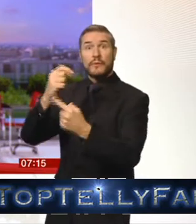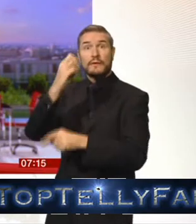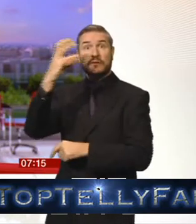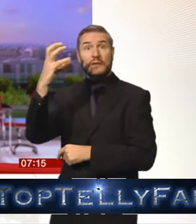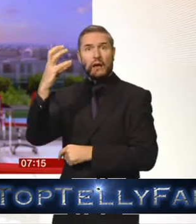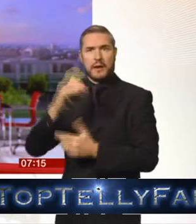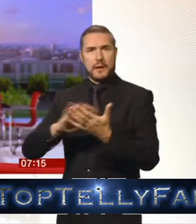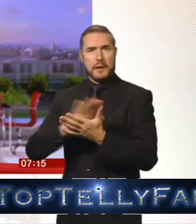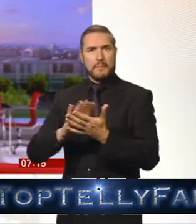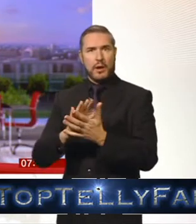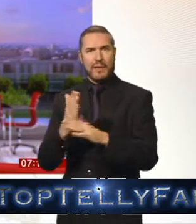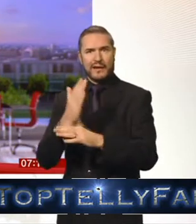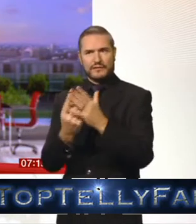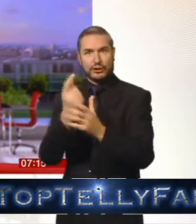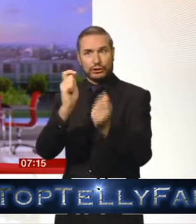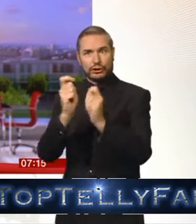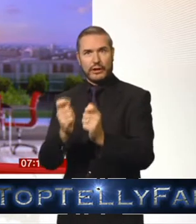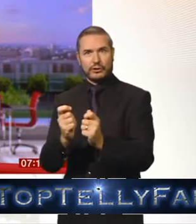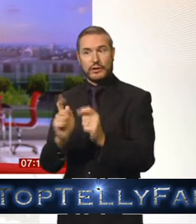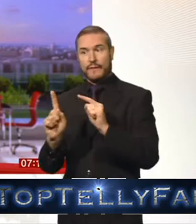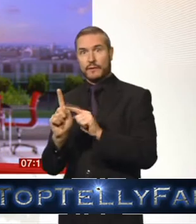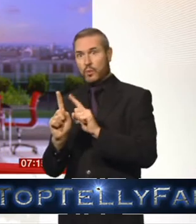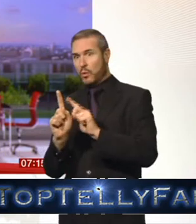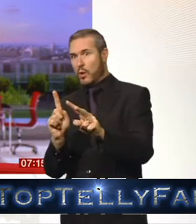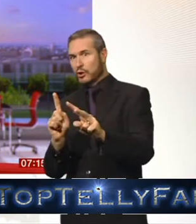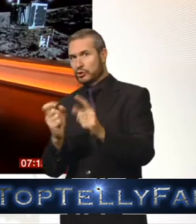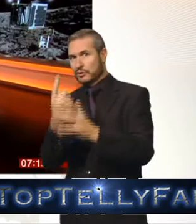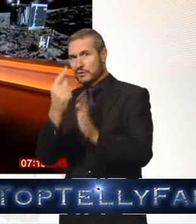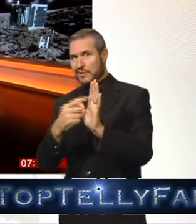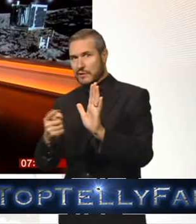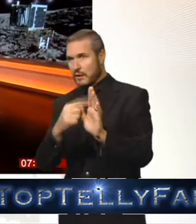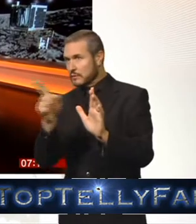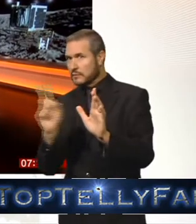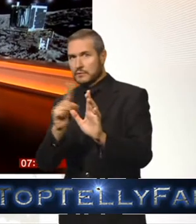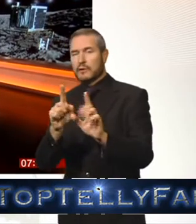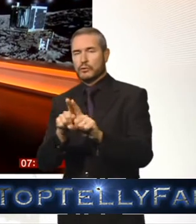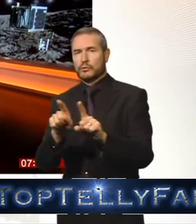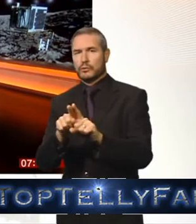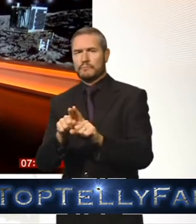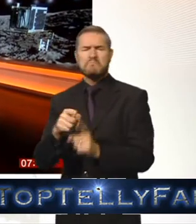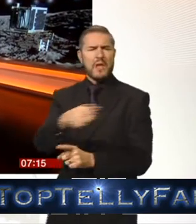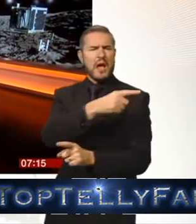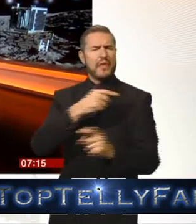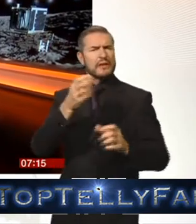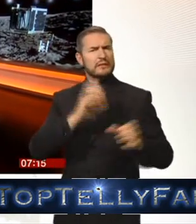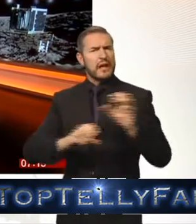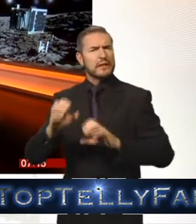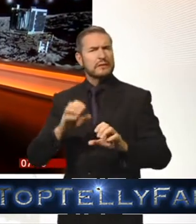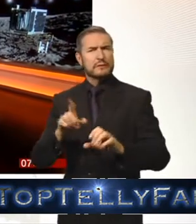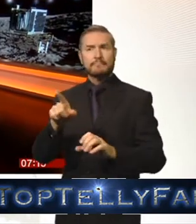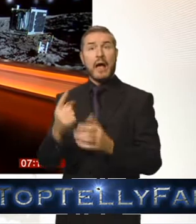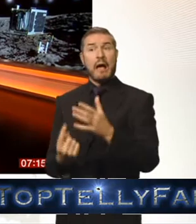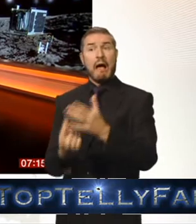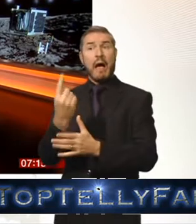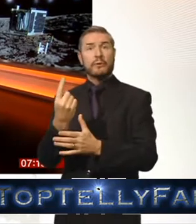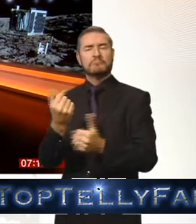become more active and as it begins to change and it's going to watch it as it evolves as a scientist and all the other scientists are they happy with the way